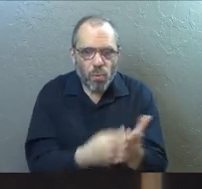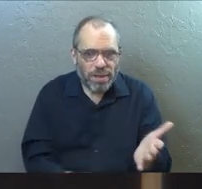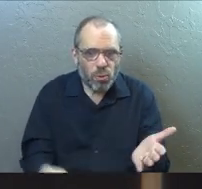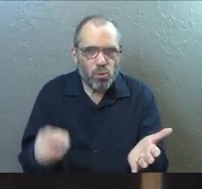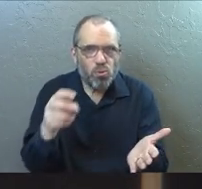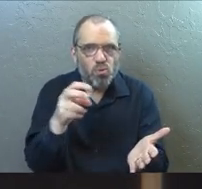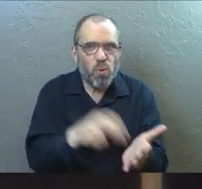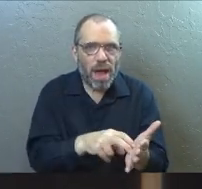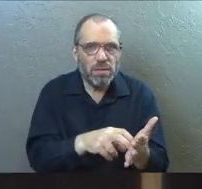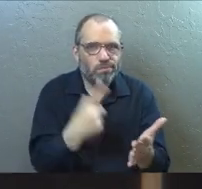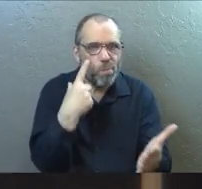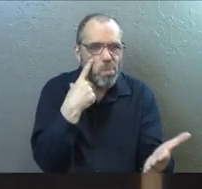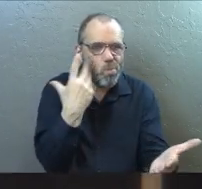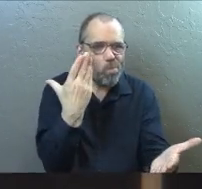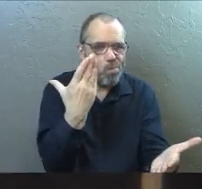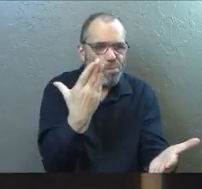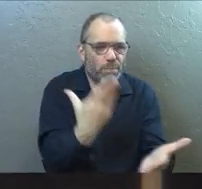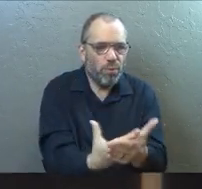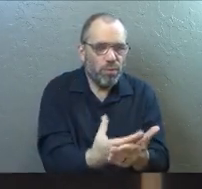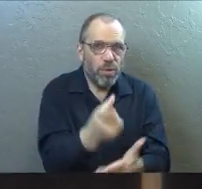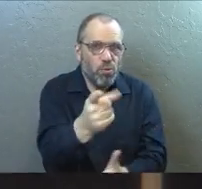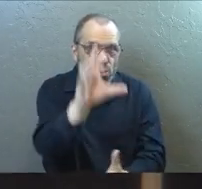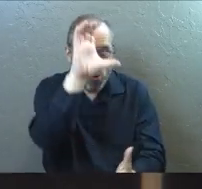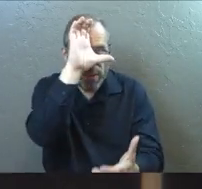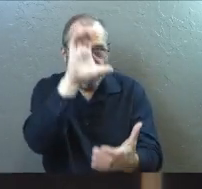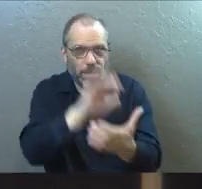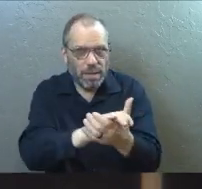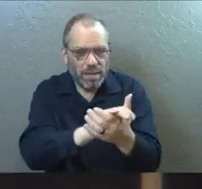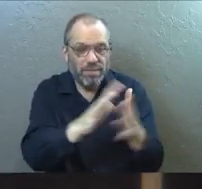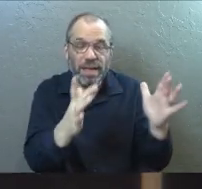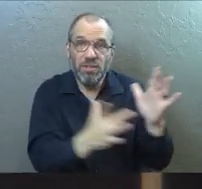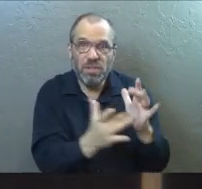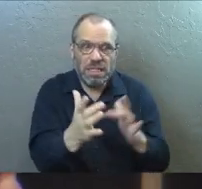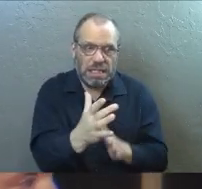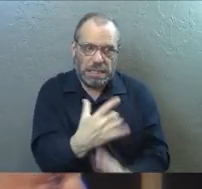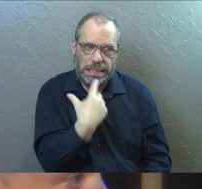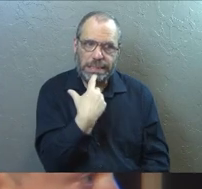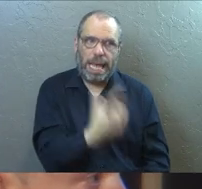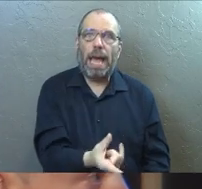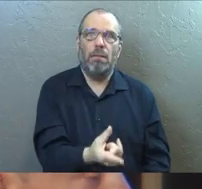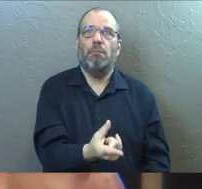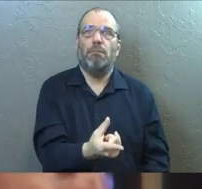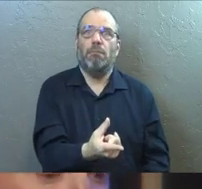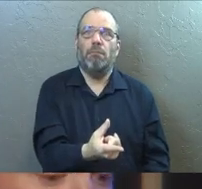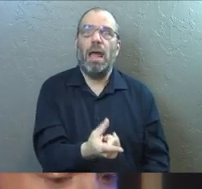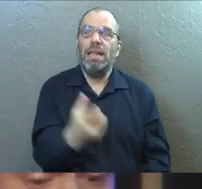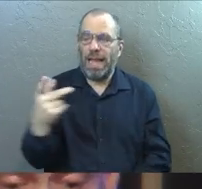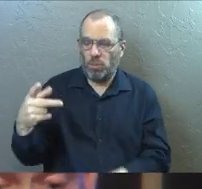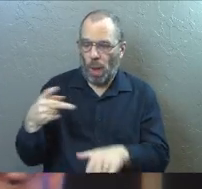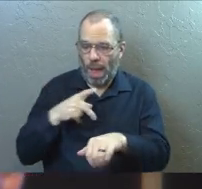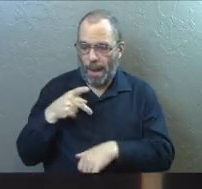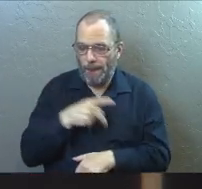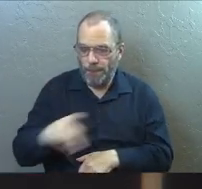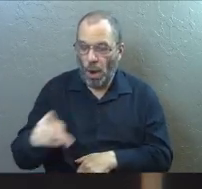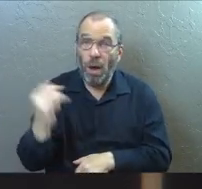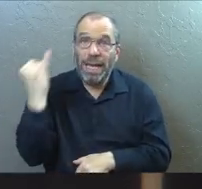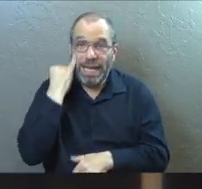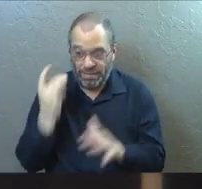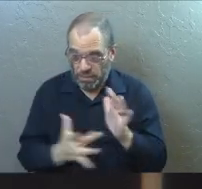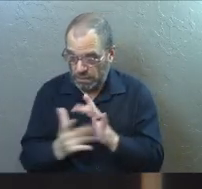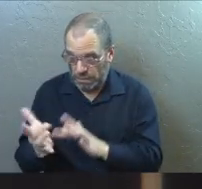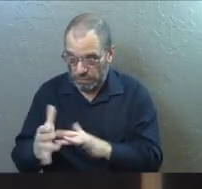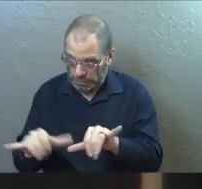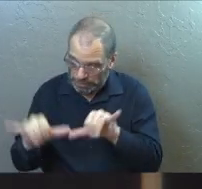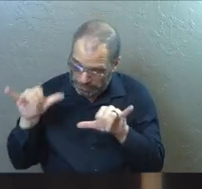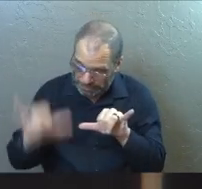is the proof that you can believe everything that Jesus said. Amen. That's why Paul says, if he didn't come out of the